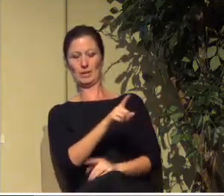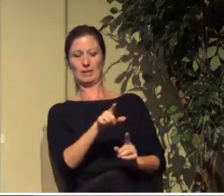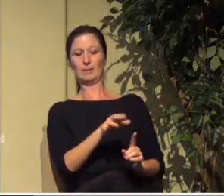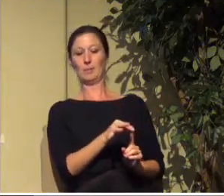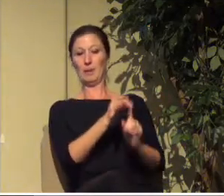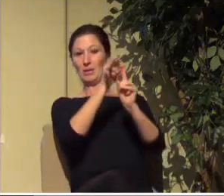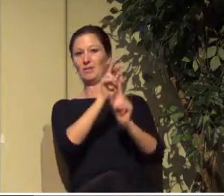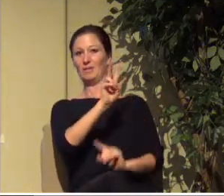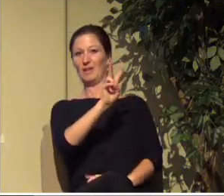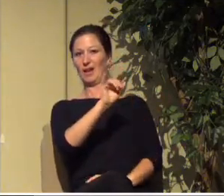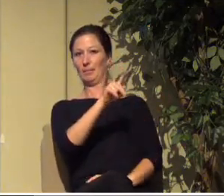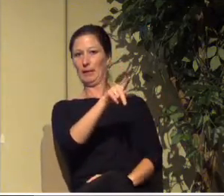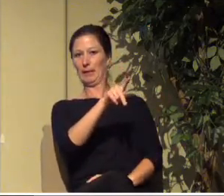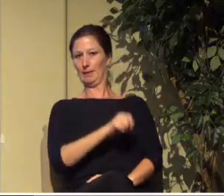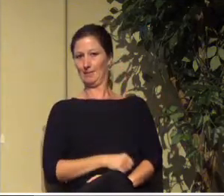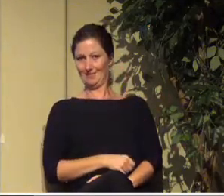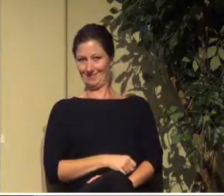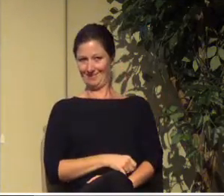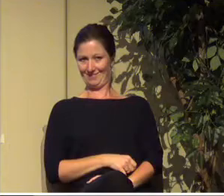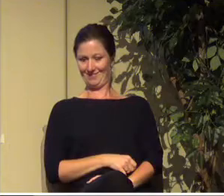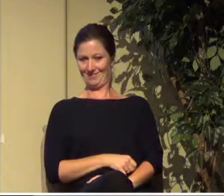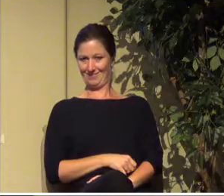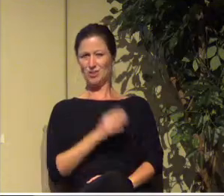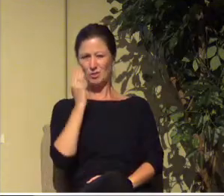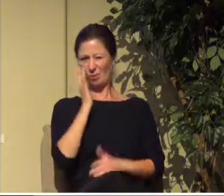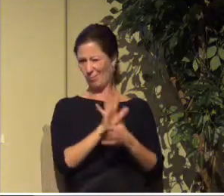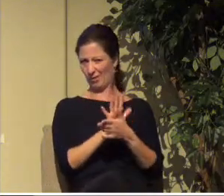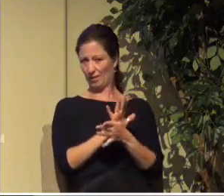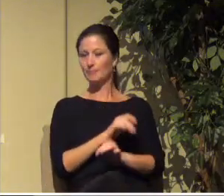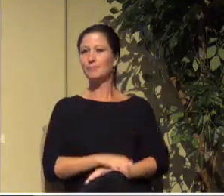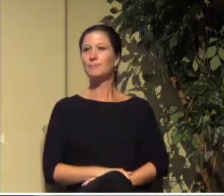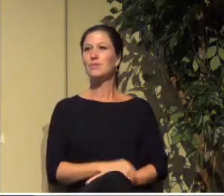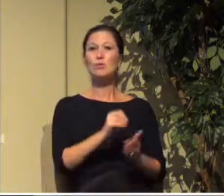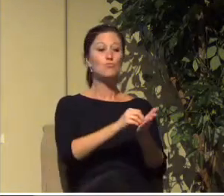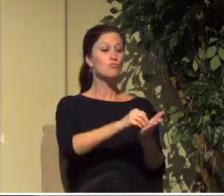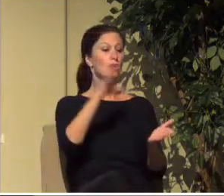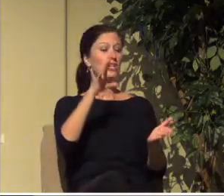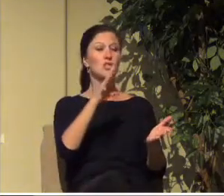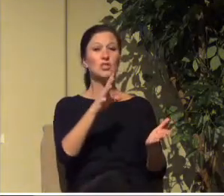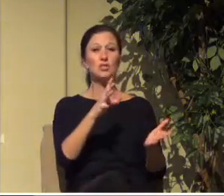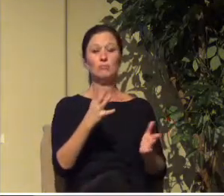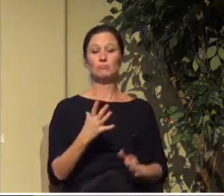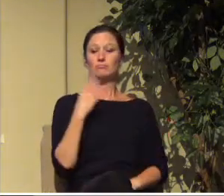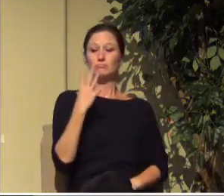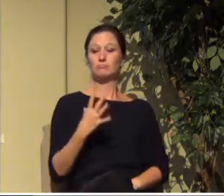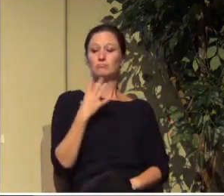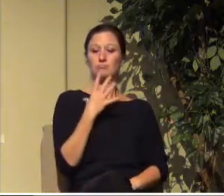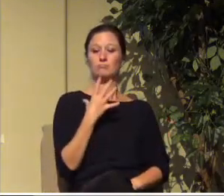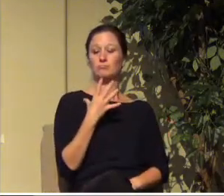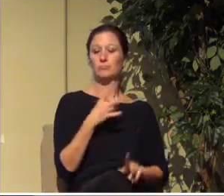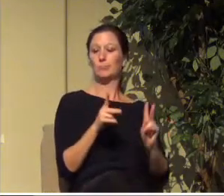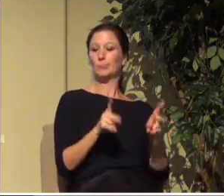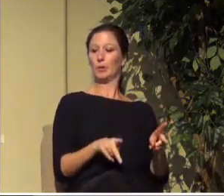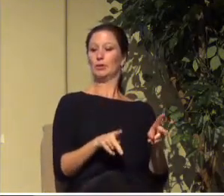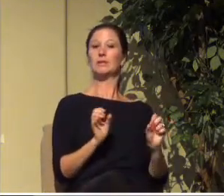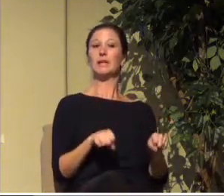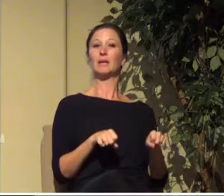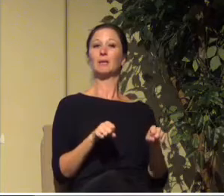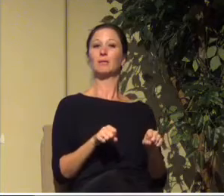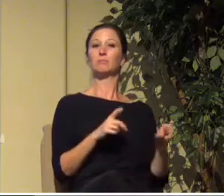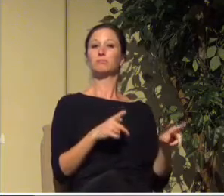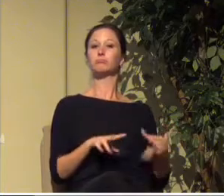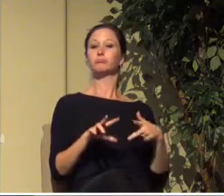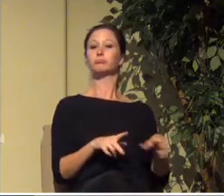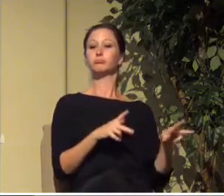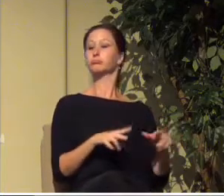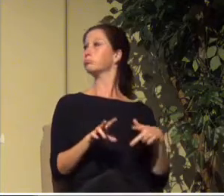in order to get in. Right? Okay. So the rich and powerful person in these TV shows or movies can walk right in.